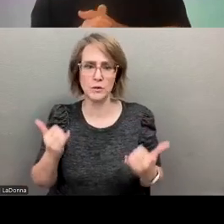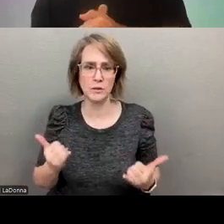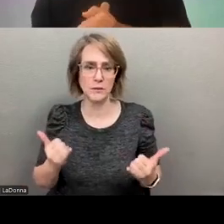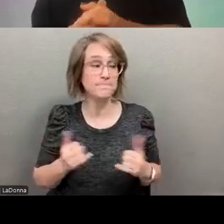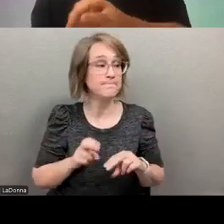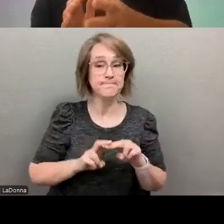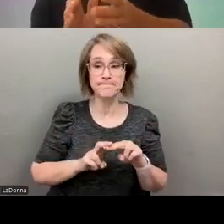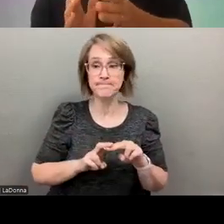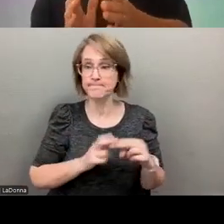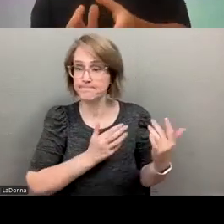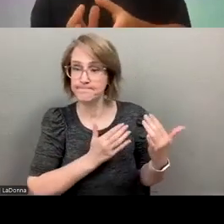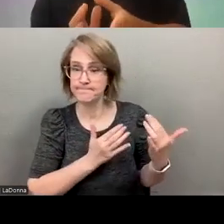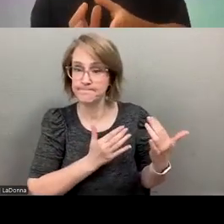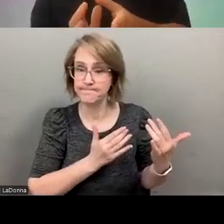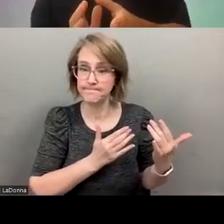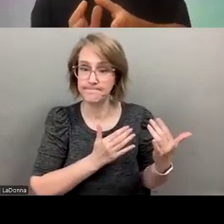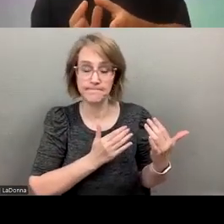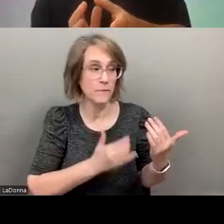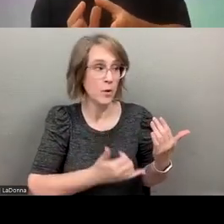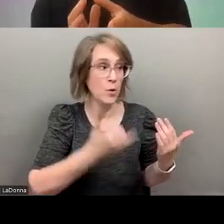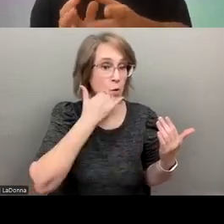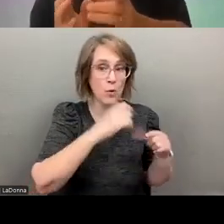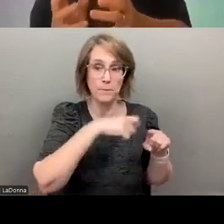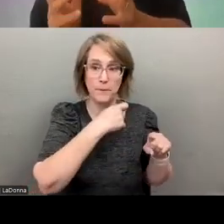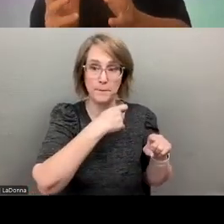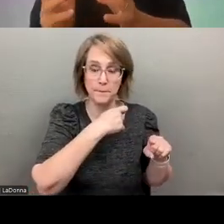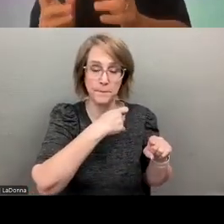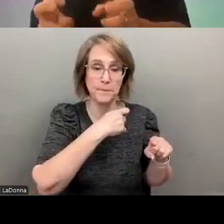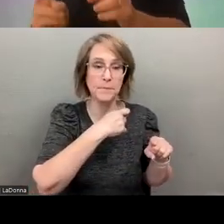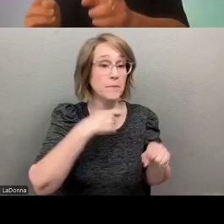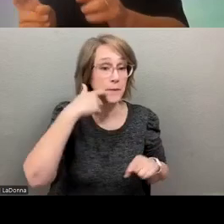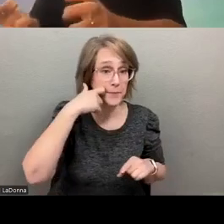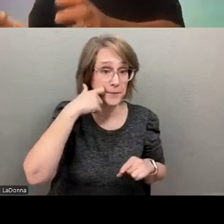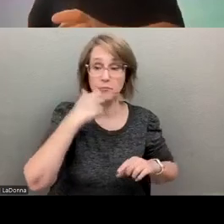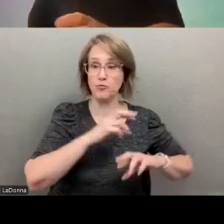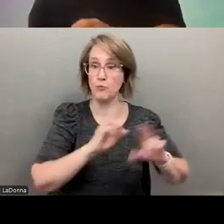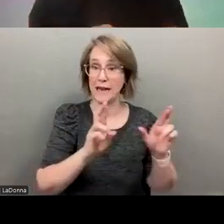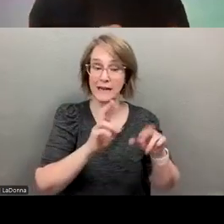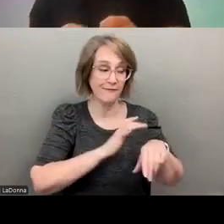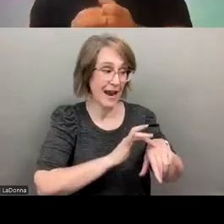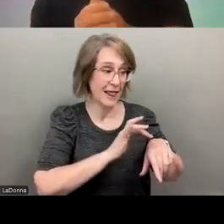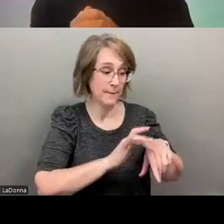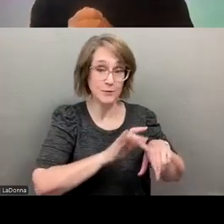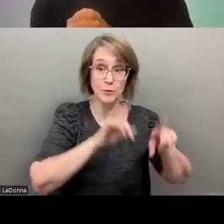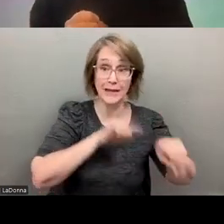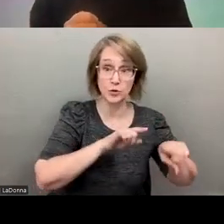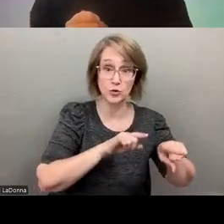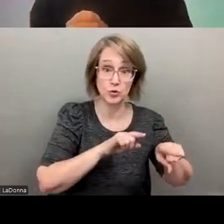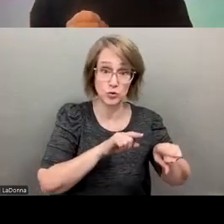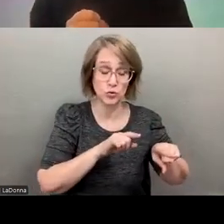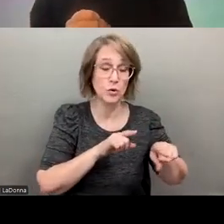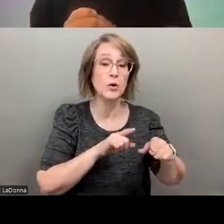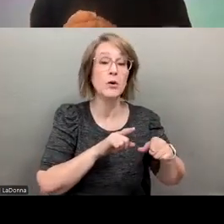needs to be spent waiting for something to happen in that ready and available mode, um, in